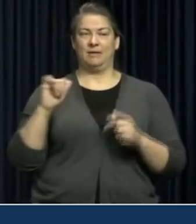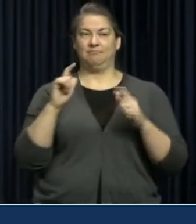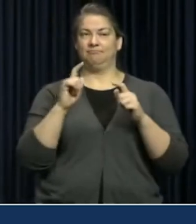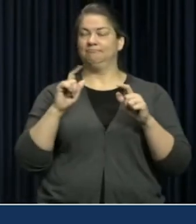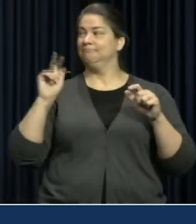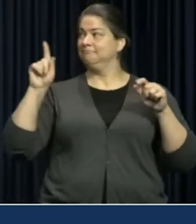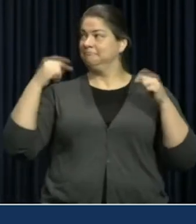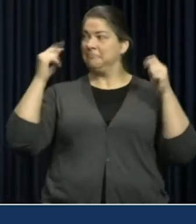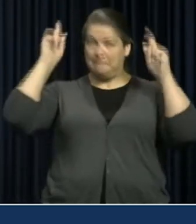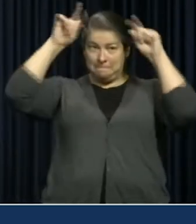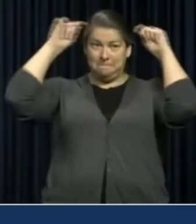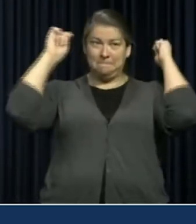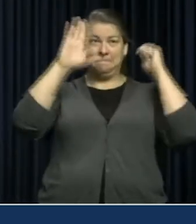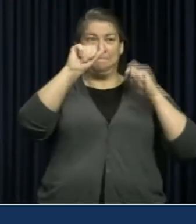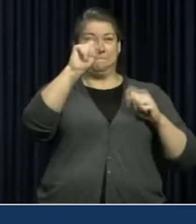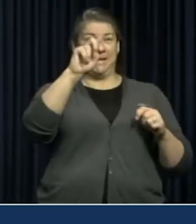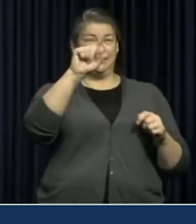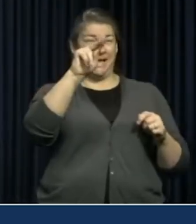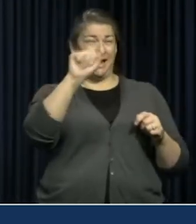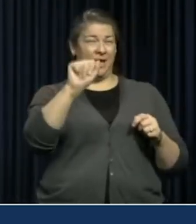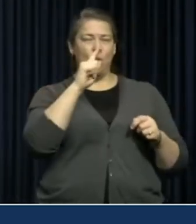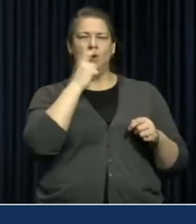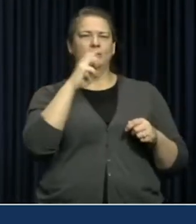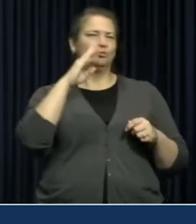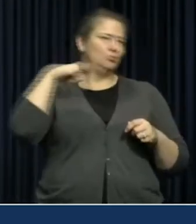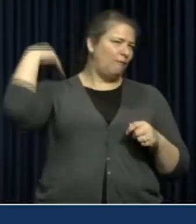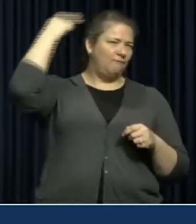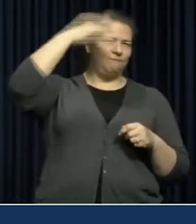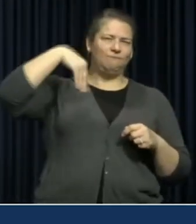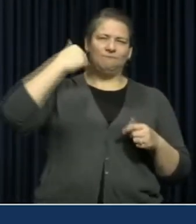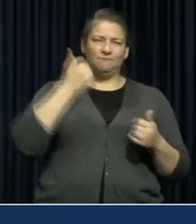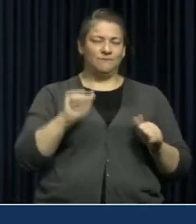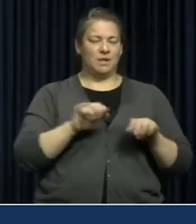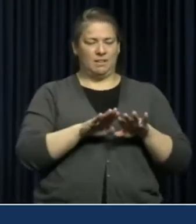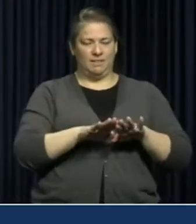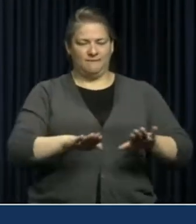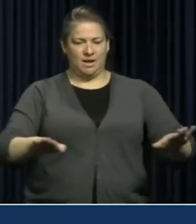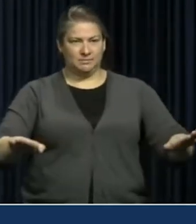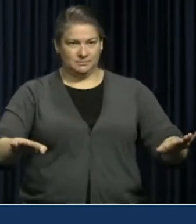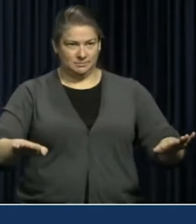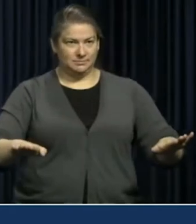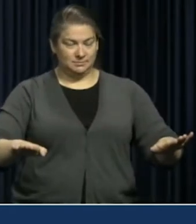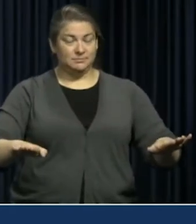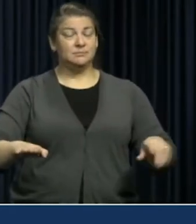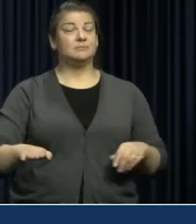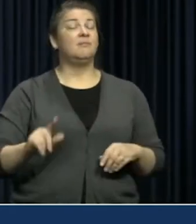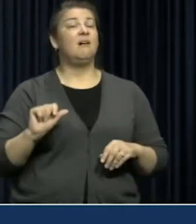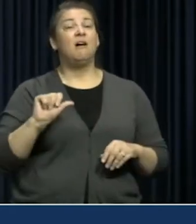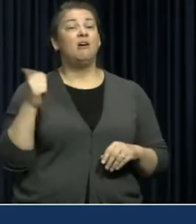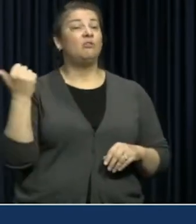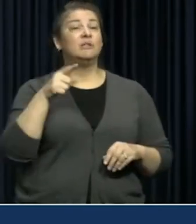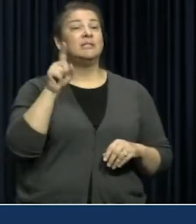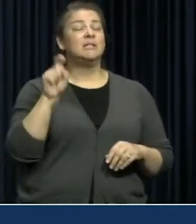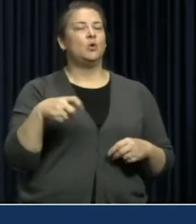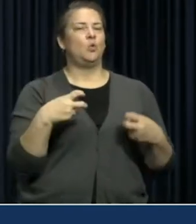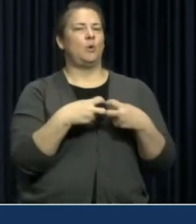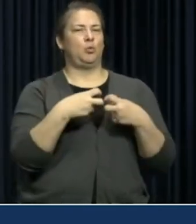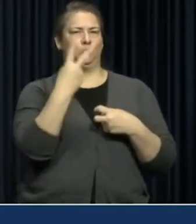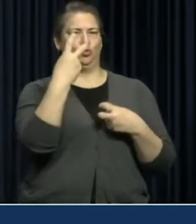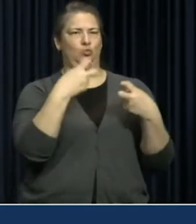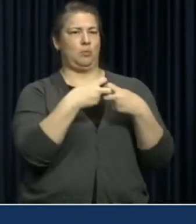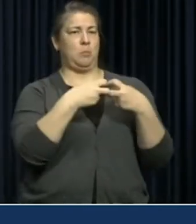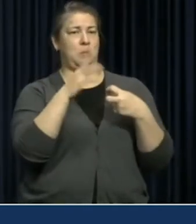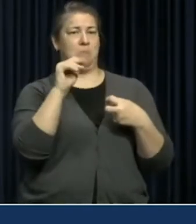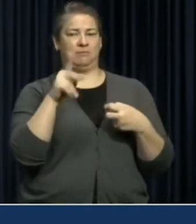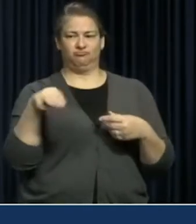use a bandana or any kind of scarf, lay it out flat in front of you. And the other thing that you're going to need are two rubber bands. And